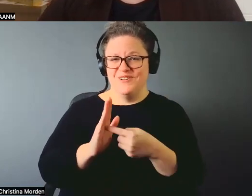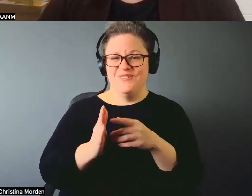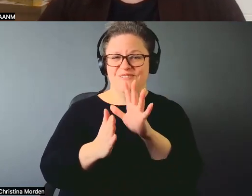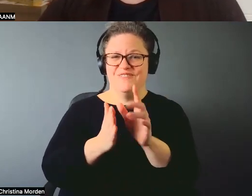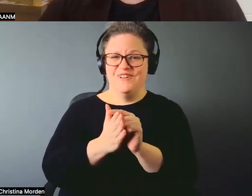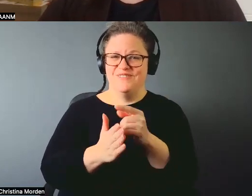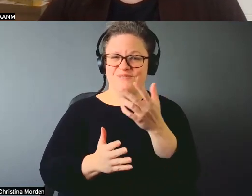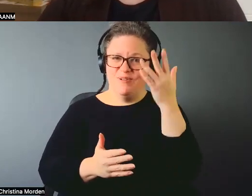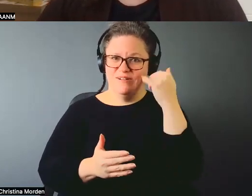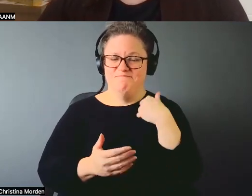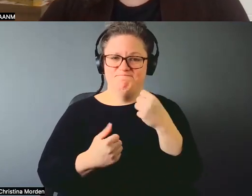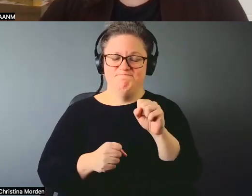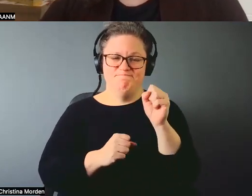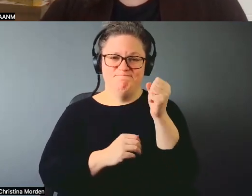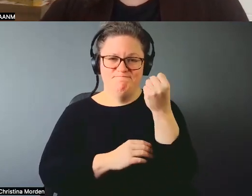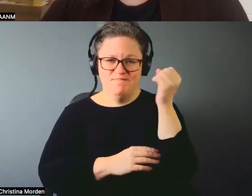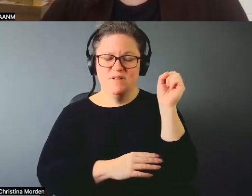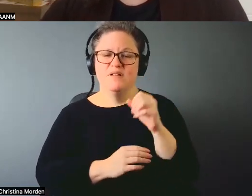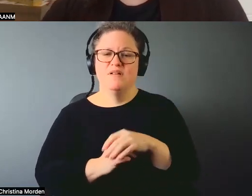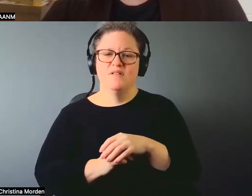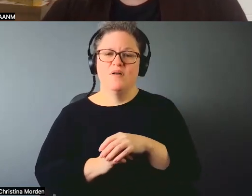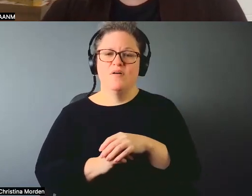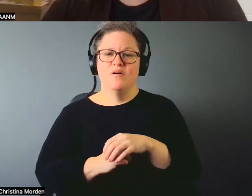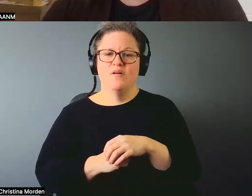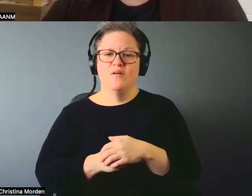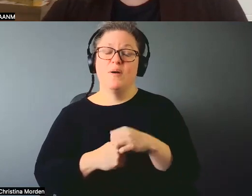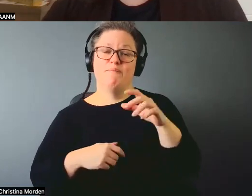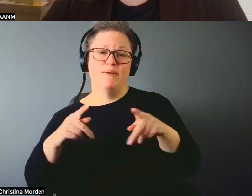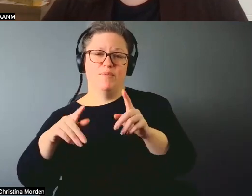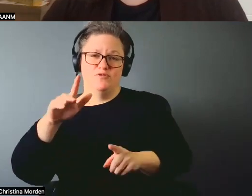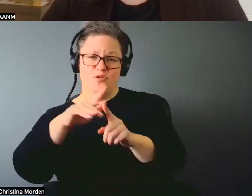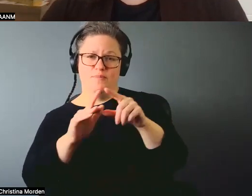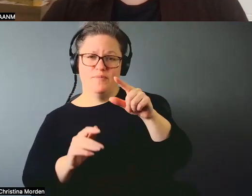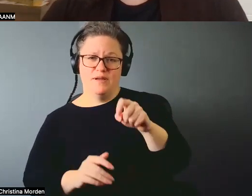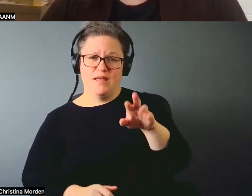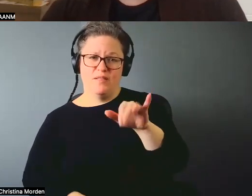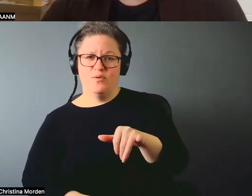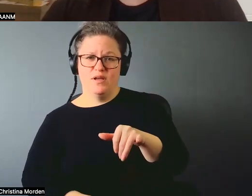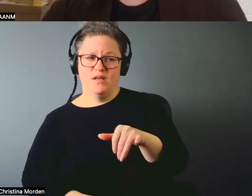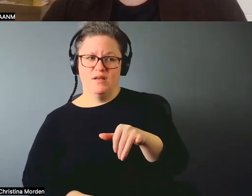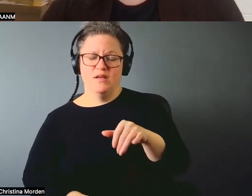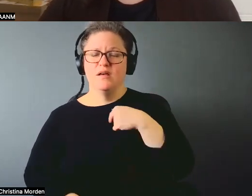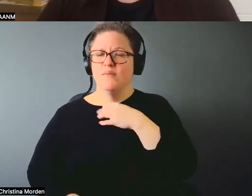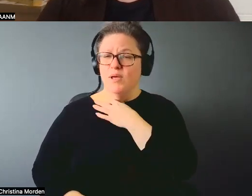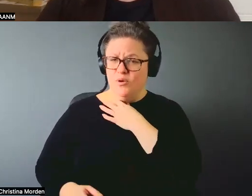the discussions that you had with attendees, like, was there any conversations?